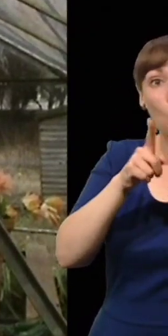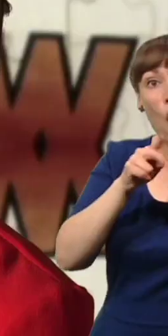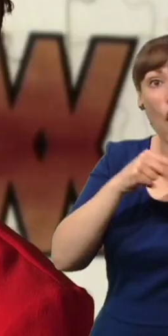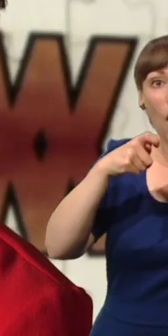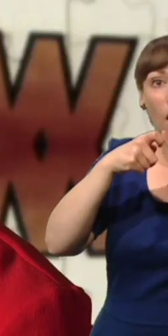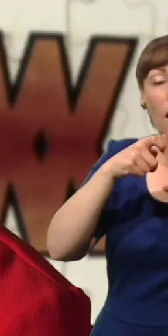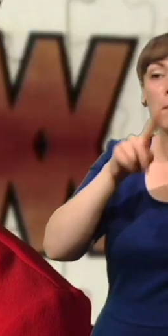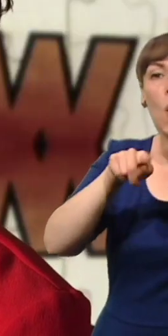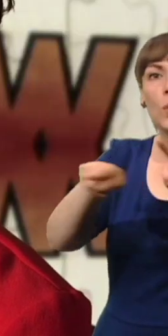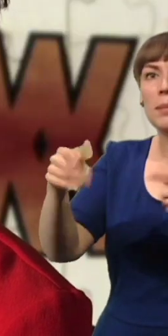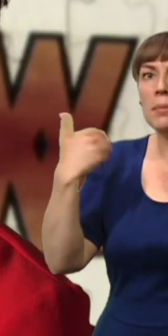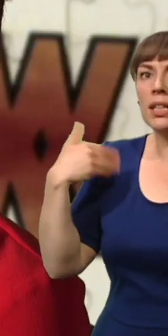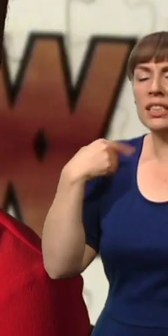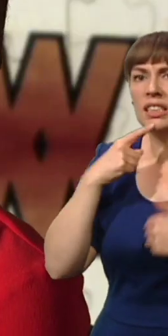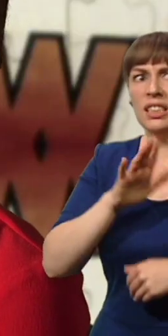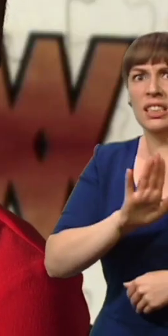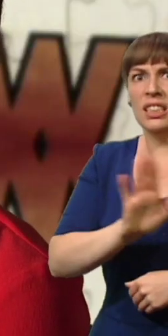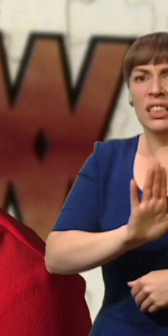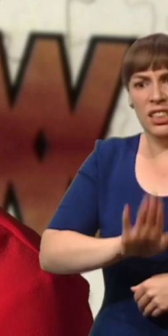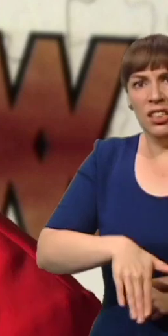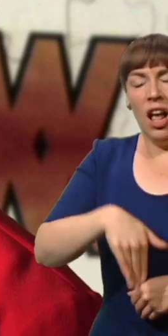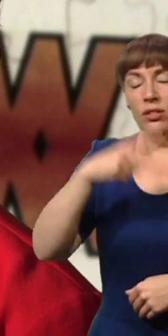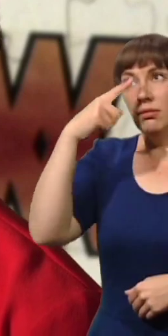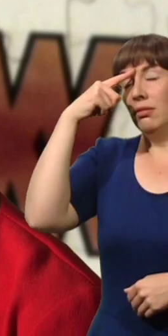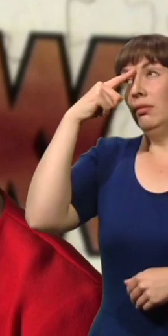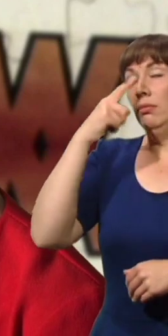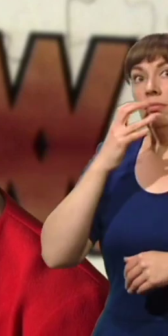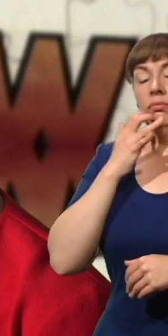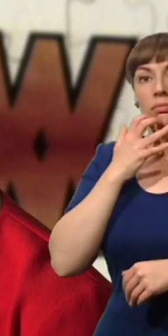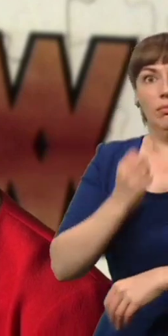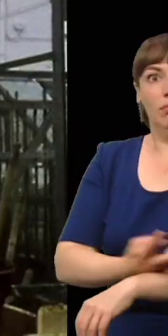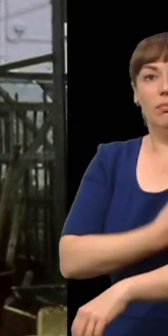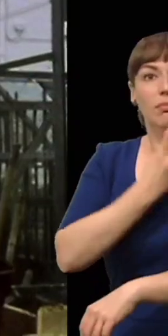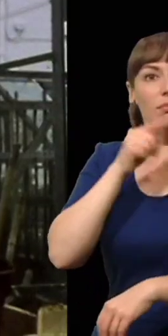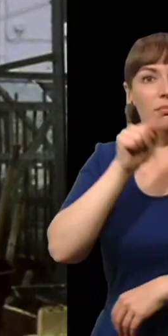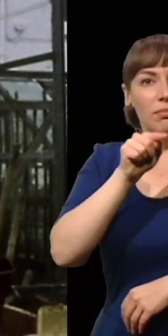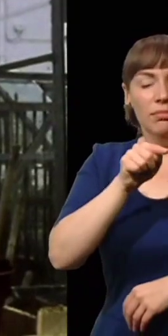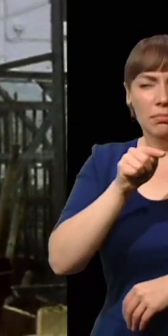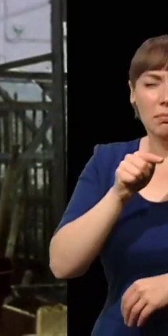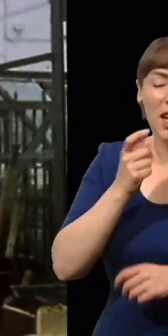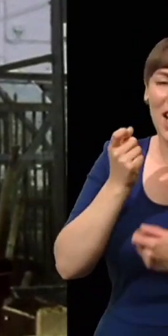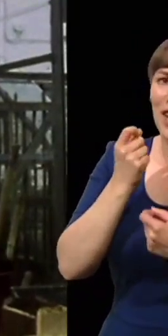terrified them throughout their childhood and i can sort of see why